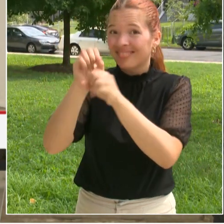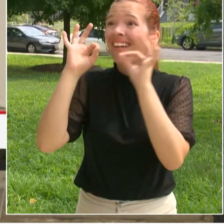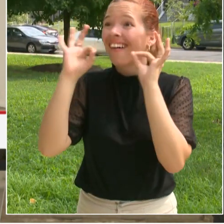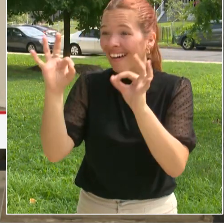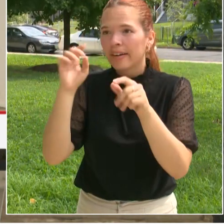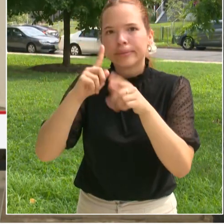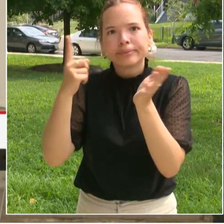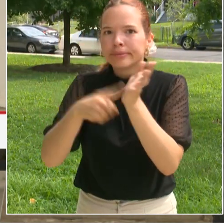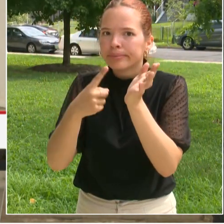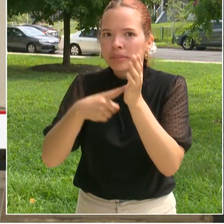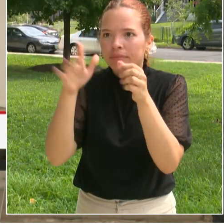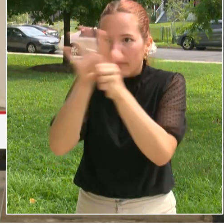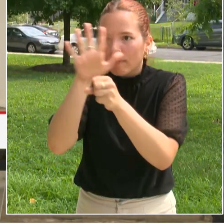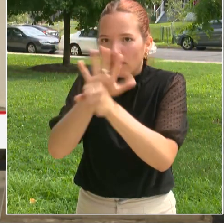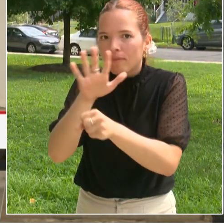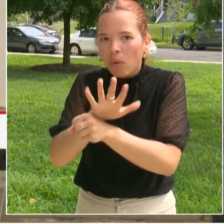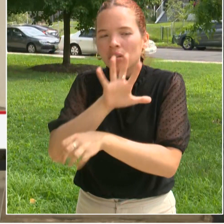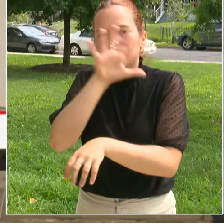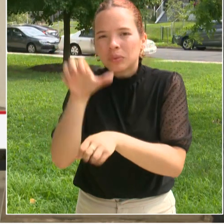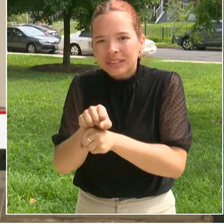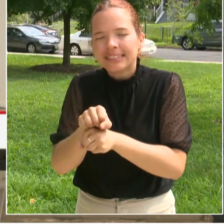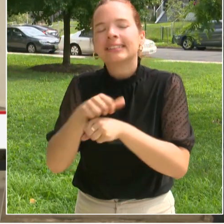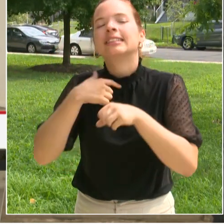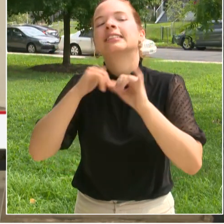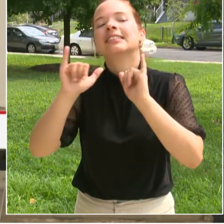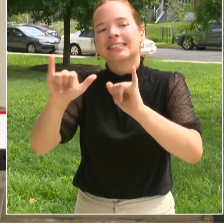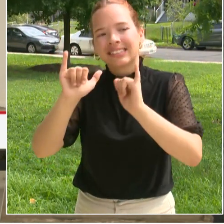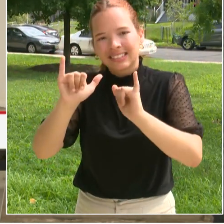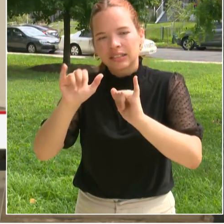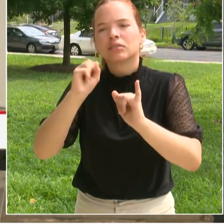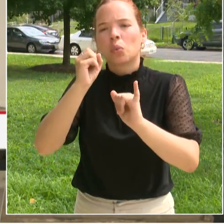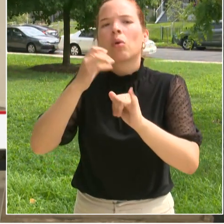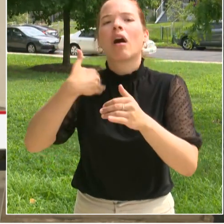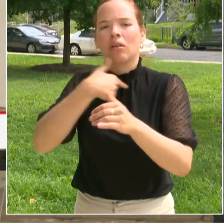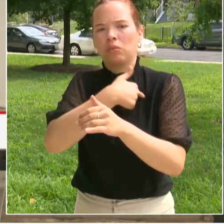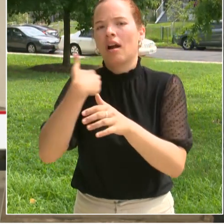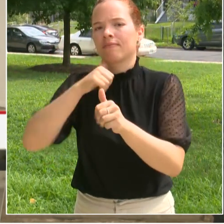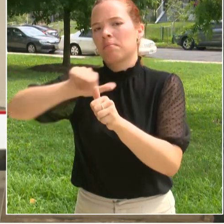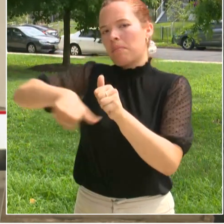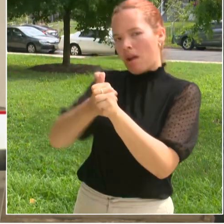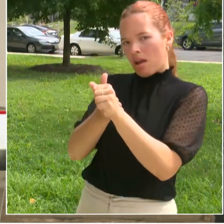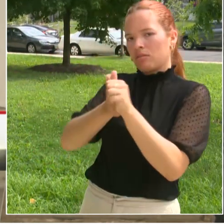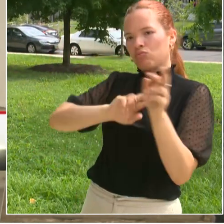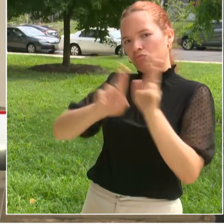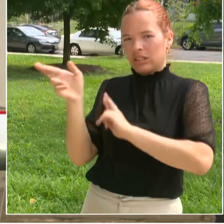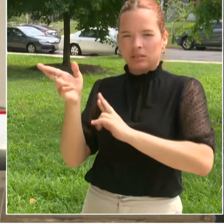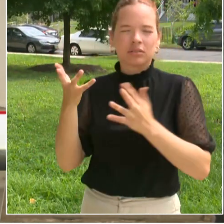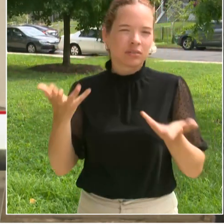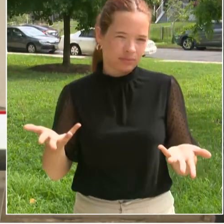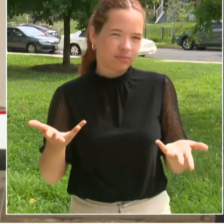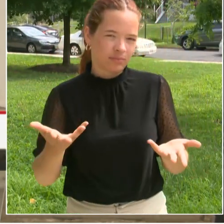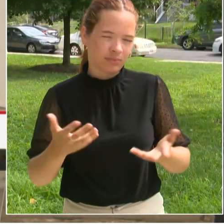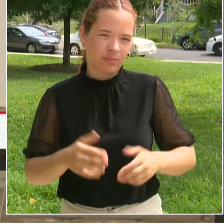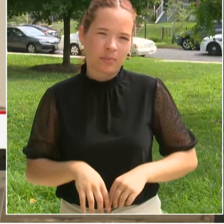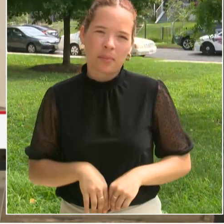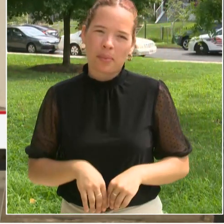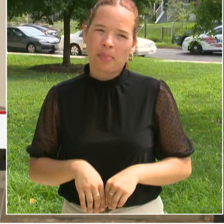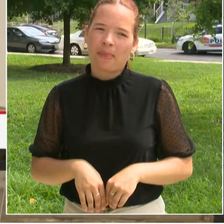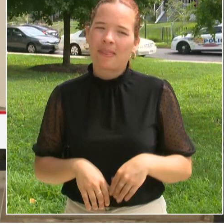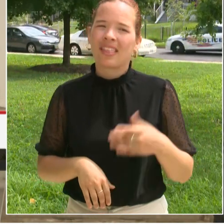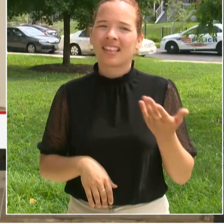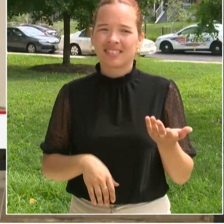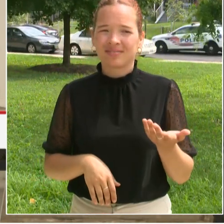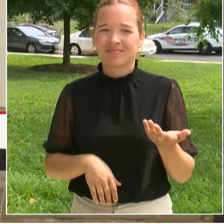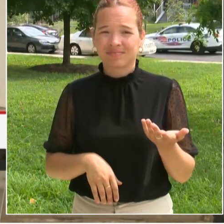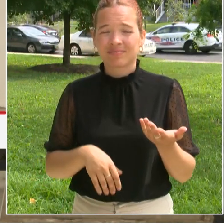ways for you to do that. So we've made sure that you know that they are required, and they're required for good reason. And now we